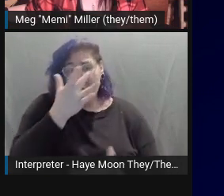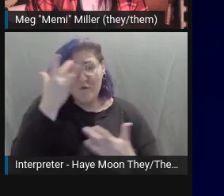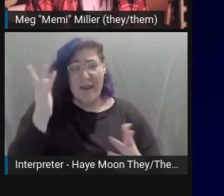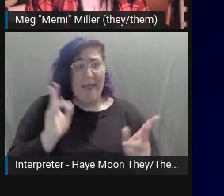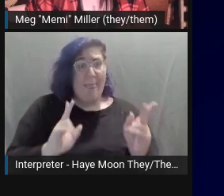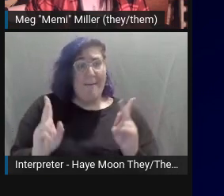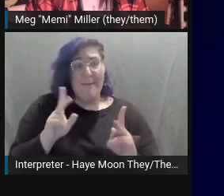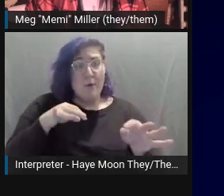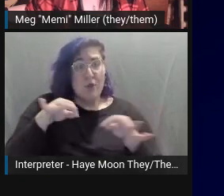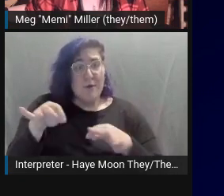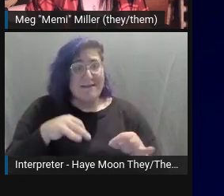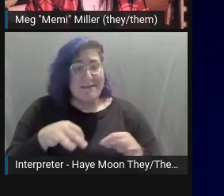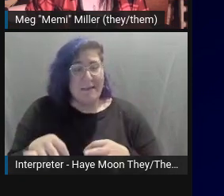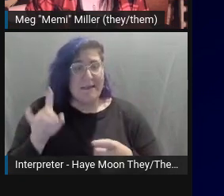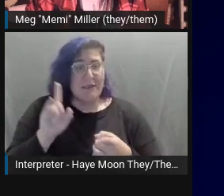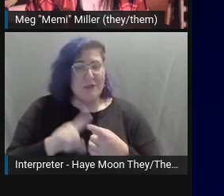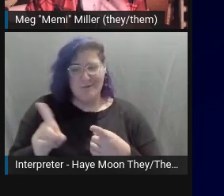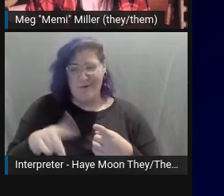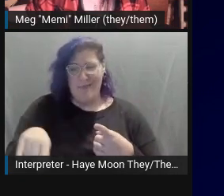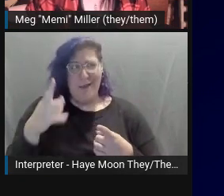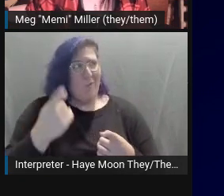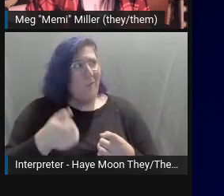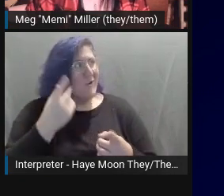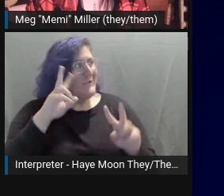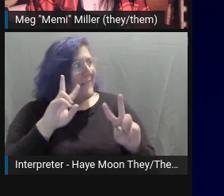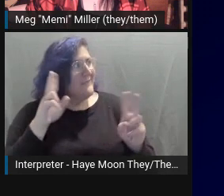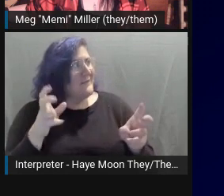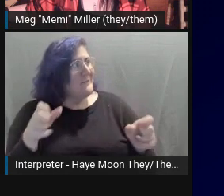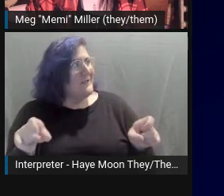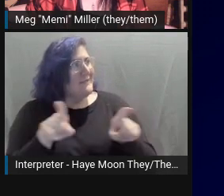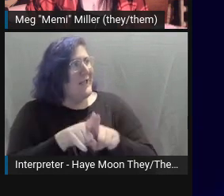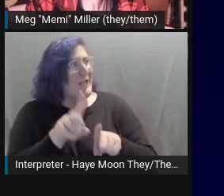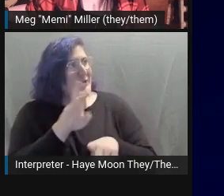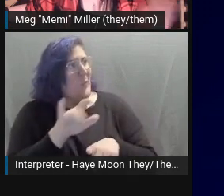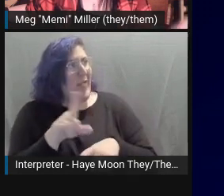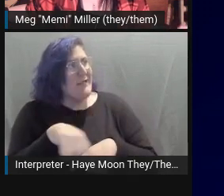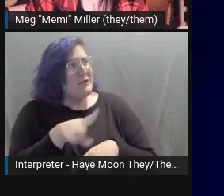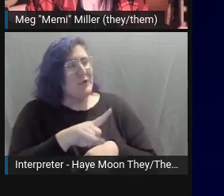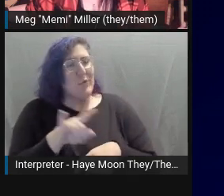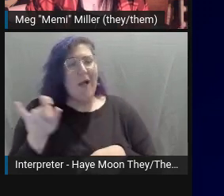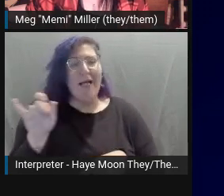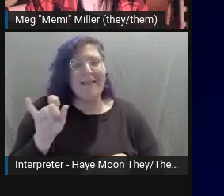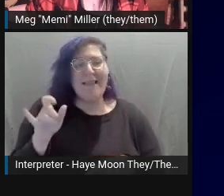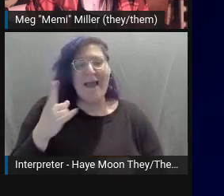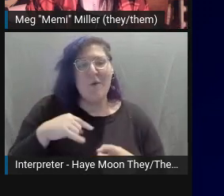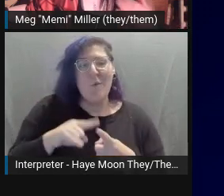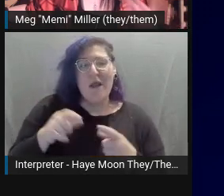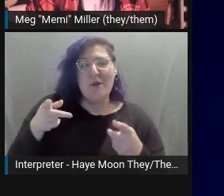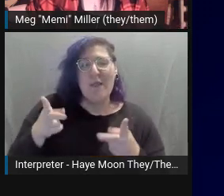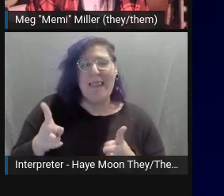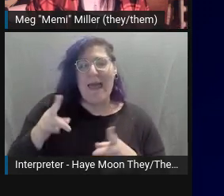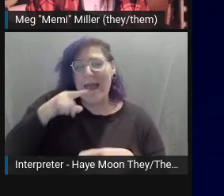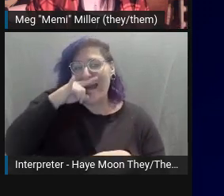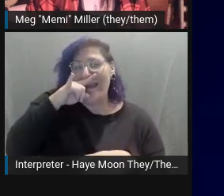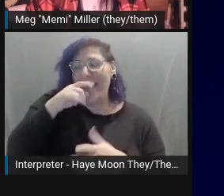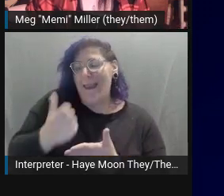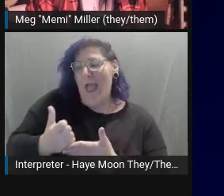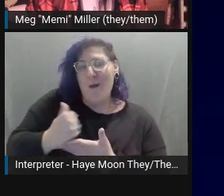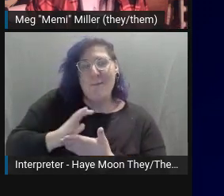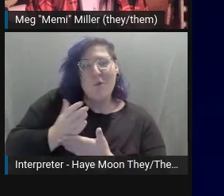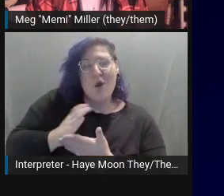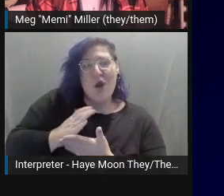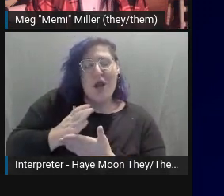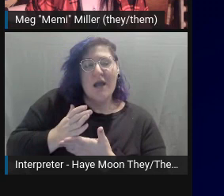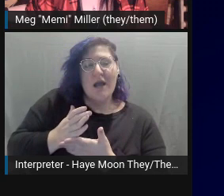grasped as well as you do. It's no different than letting a kid cook with you while you give them instructions, only for them to ask what